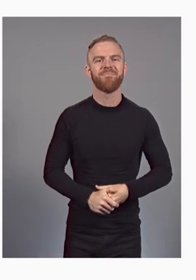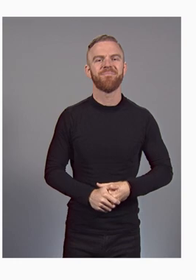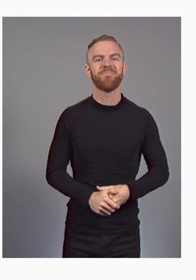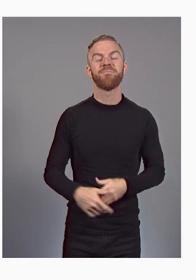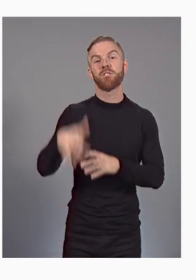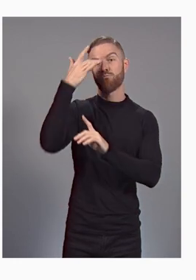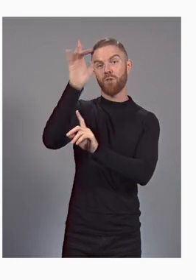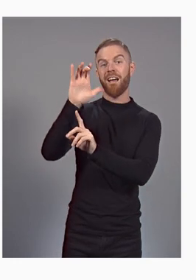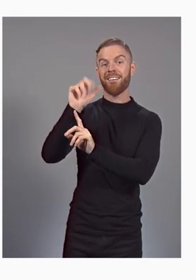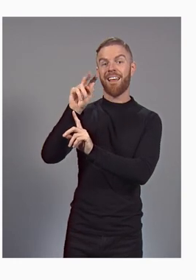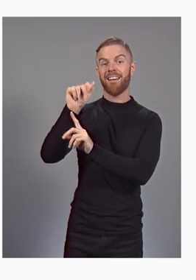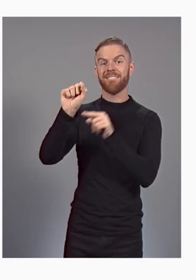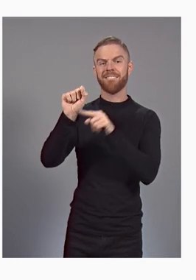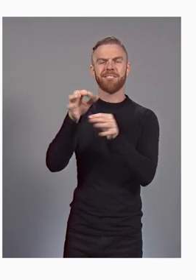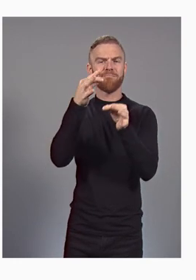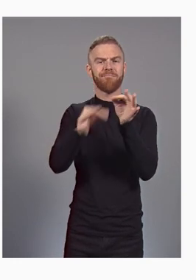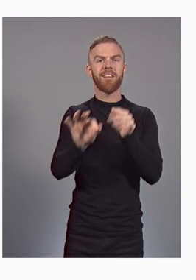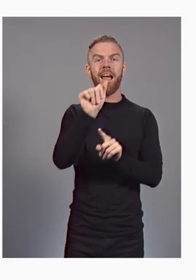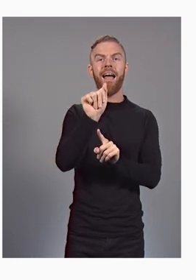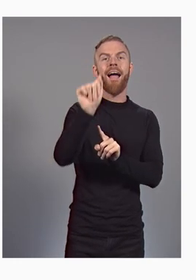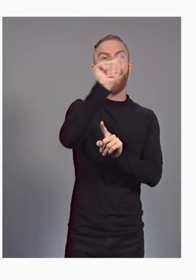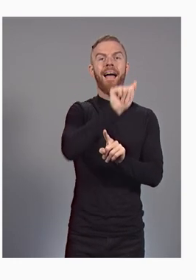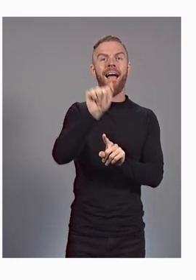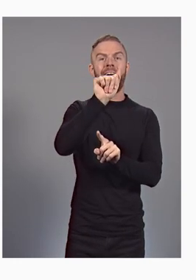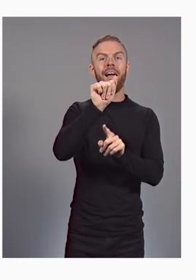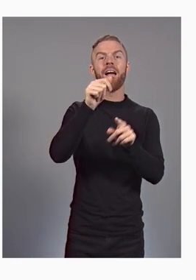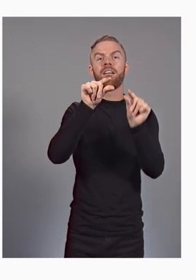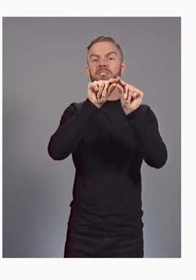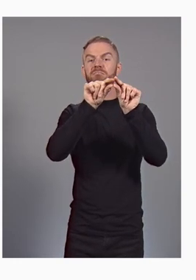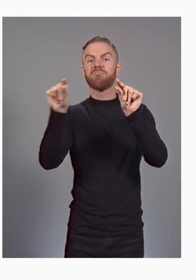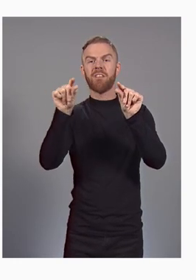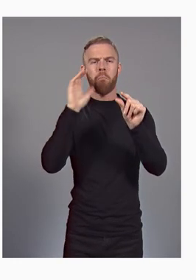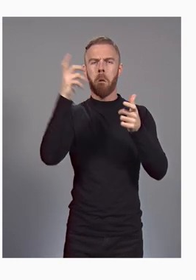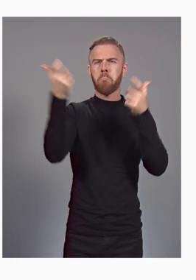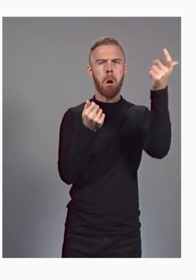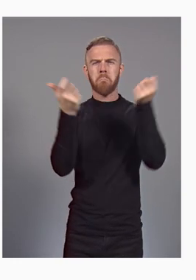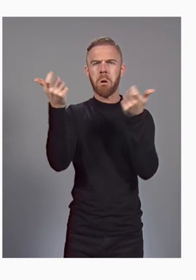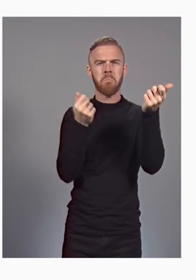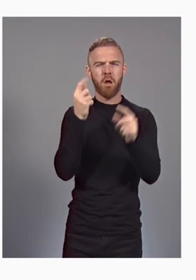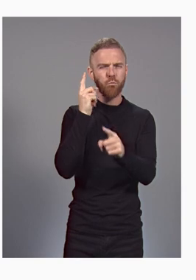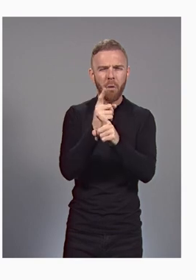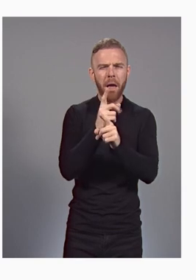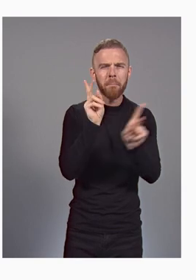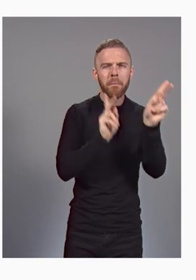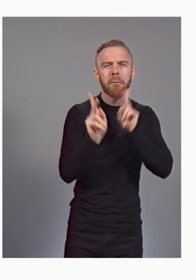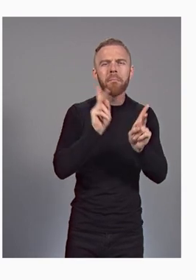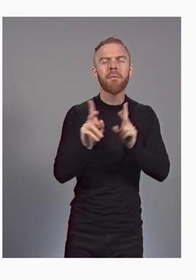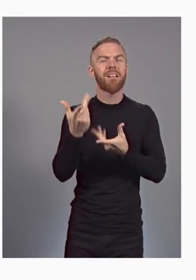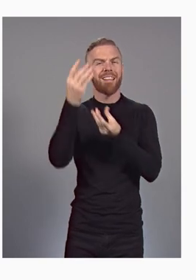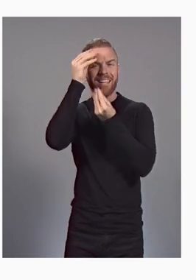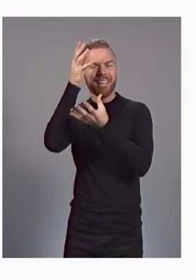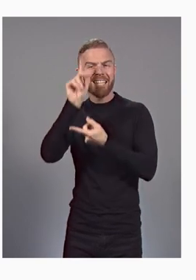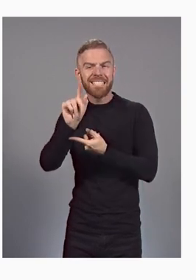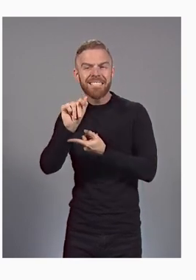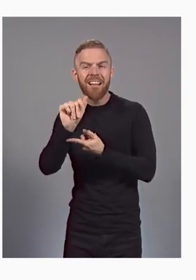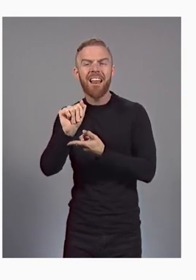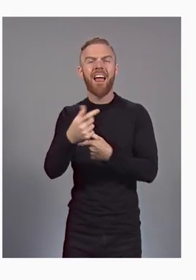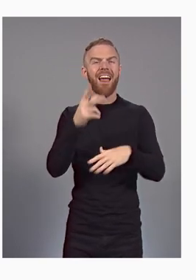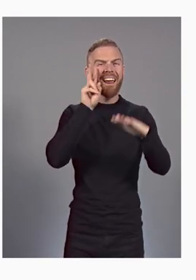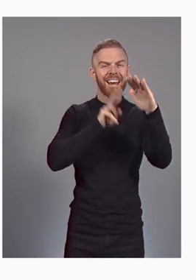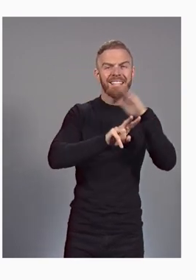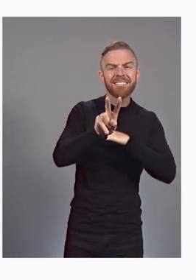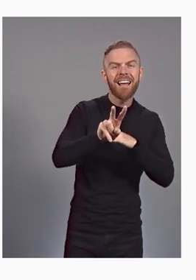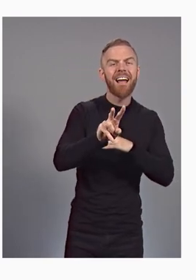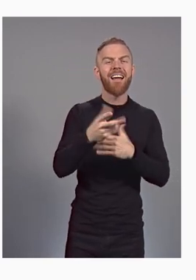Canvas, a simple ad mention pulls in the right people, data, insights in a workflow